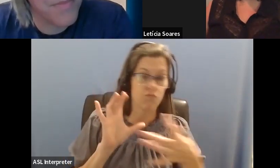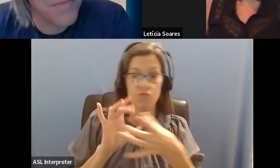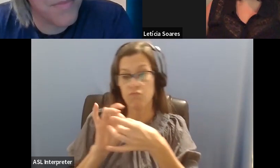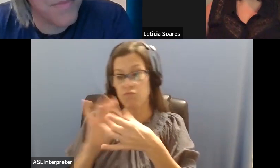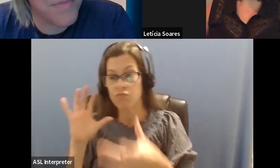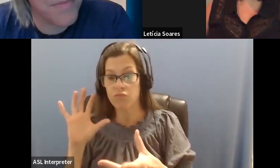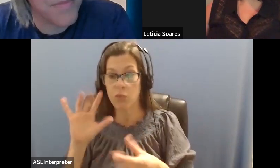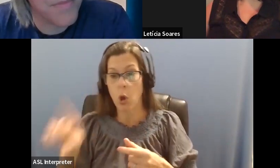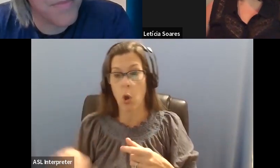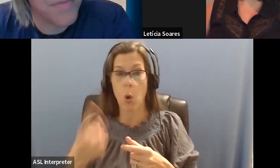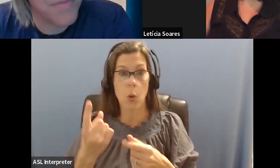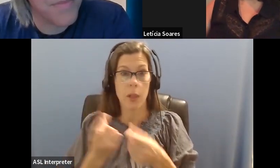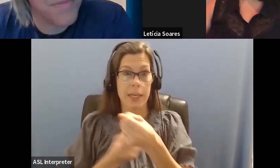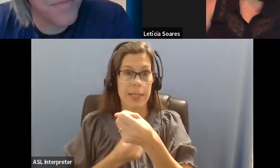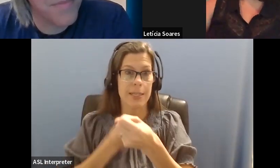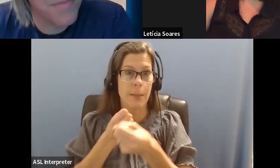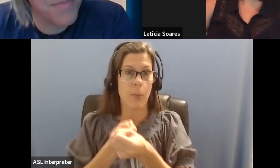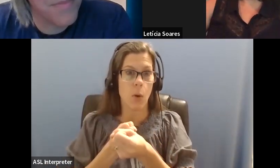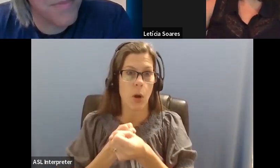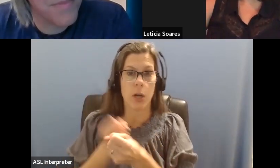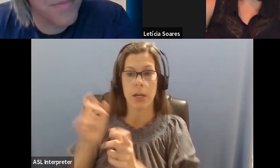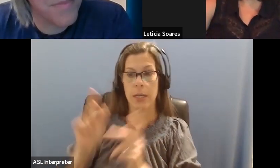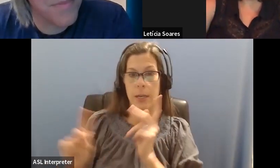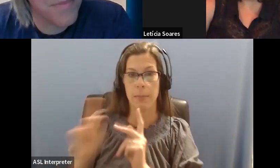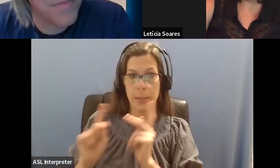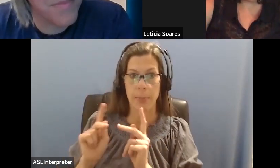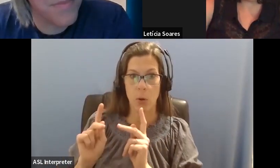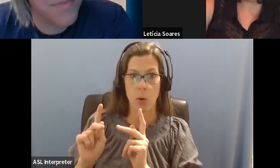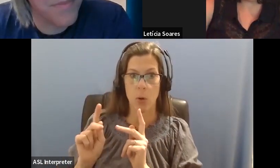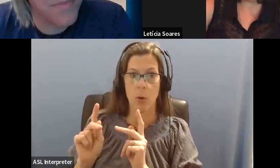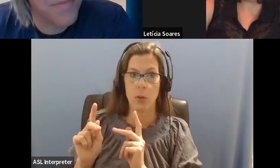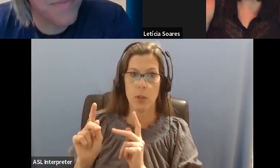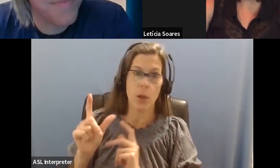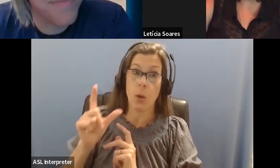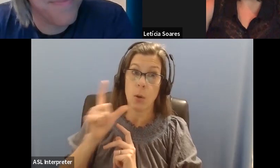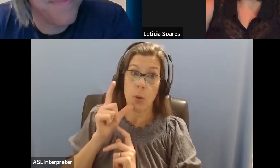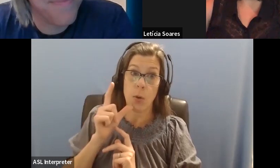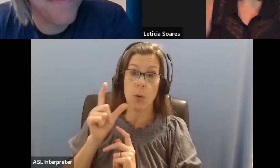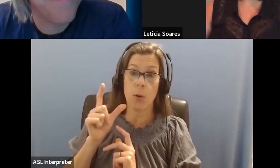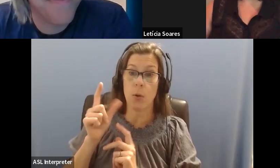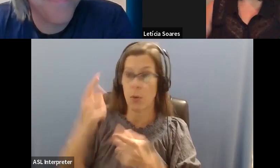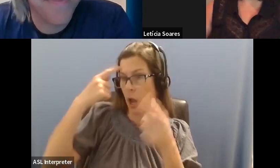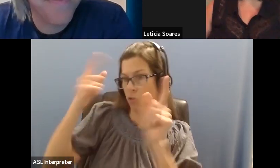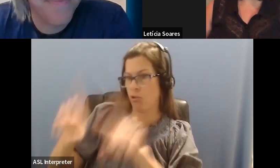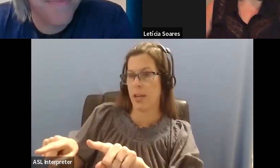benefits, you know, people, nature, health, education.